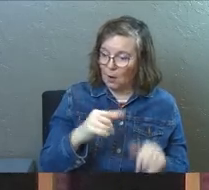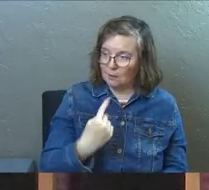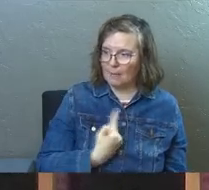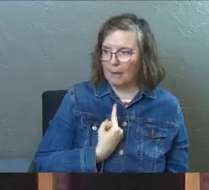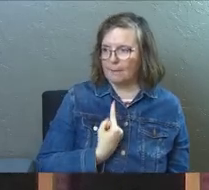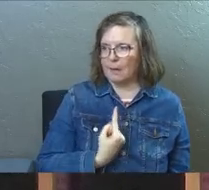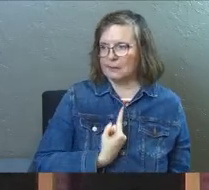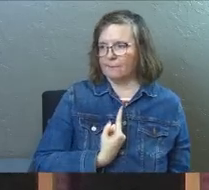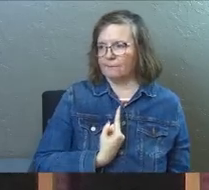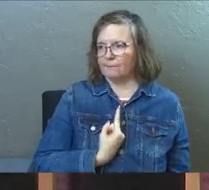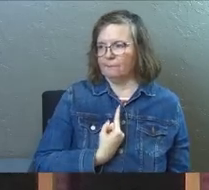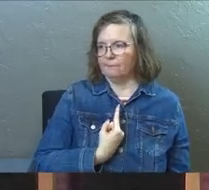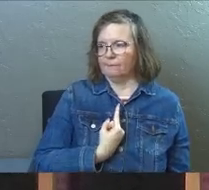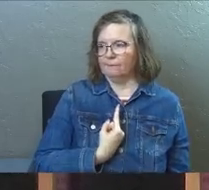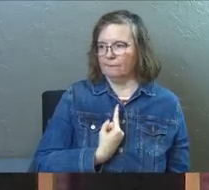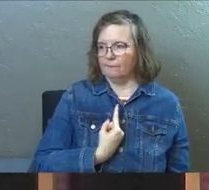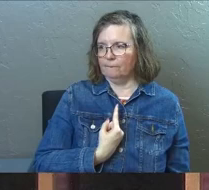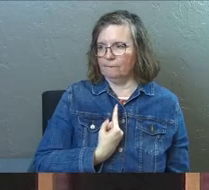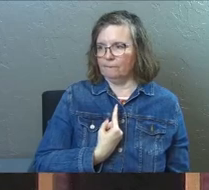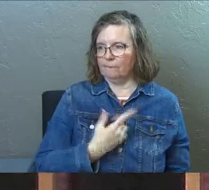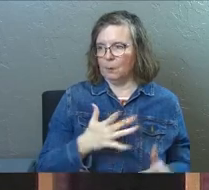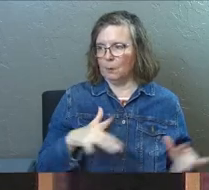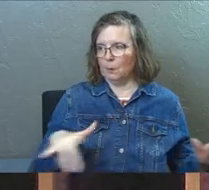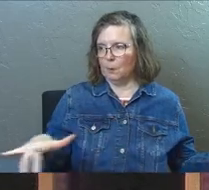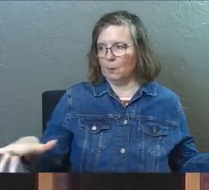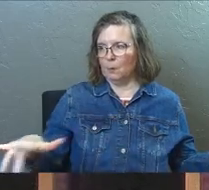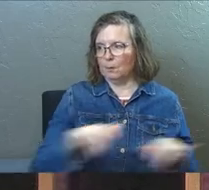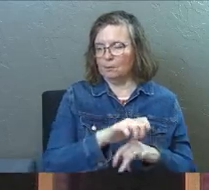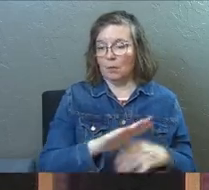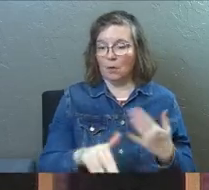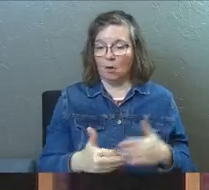by myself. And that's all I got.